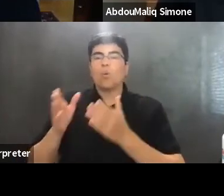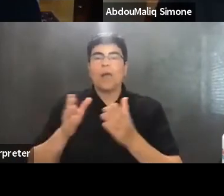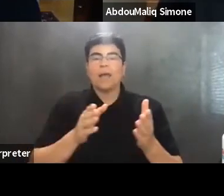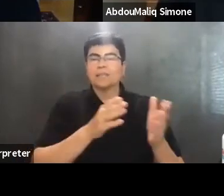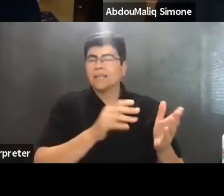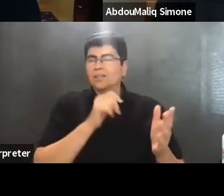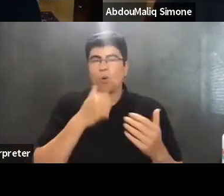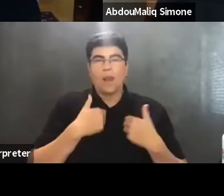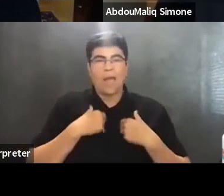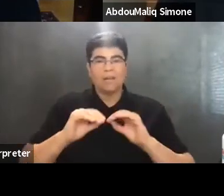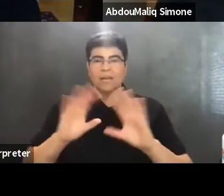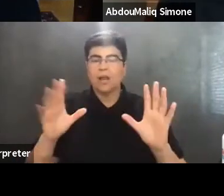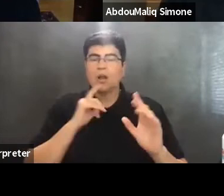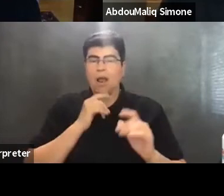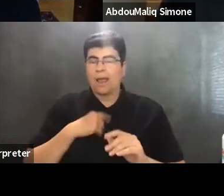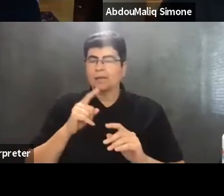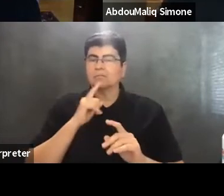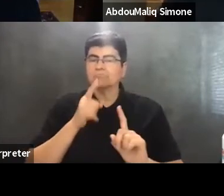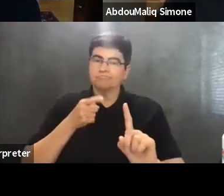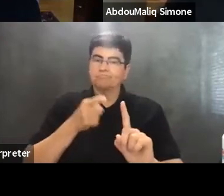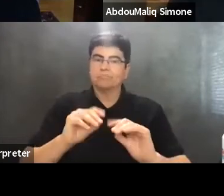very clear and obvious solutions.